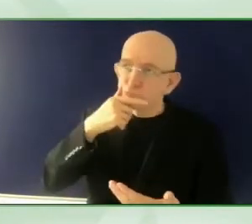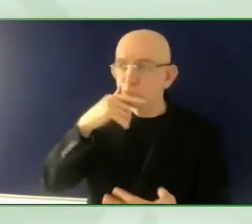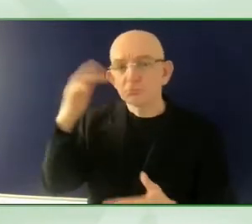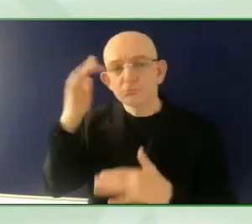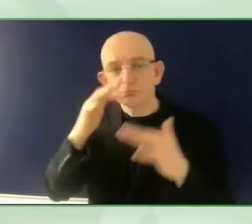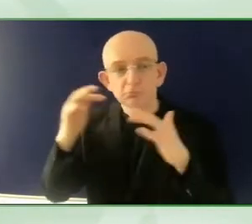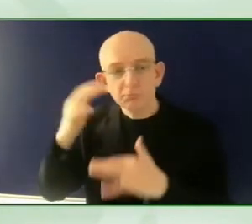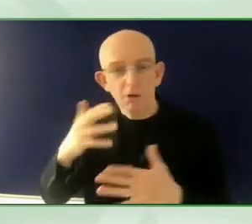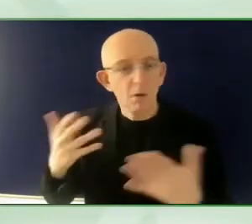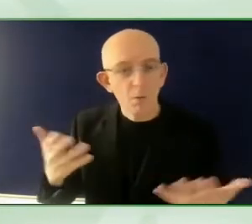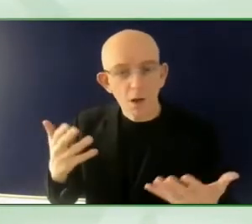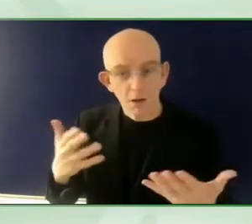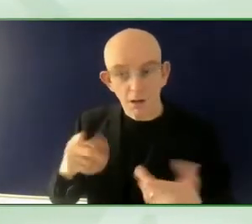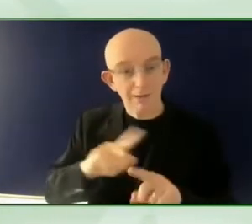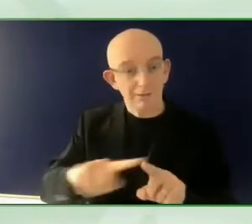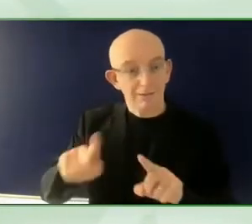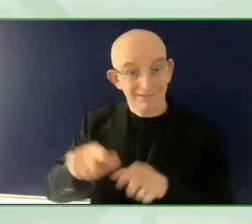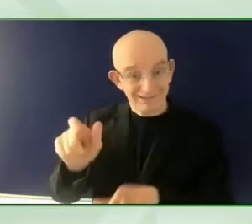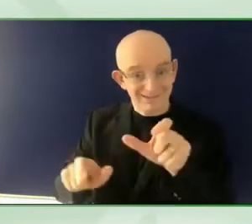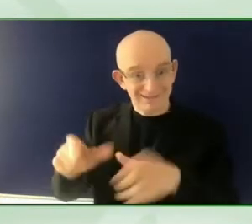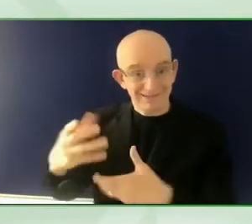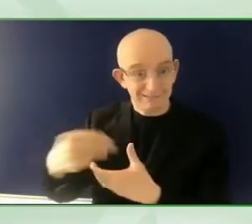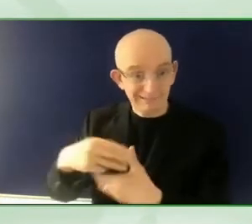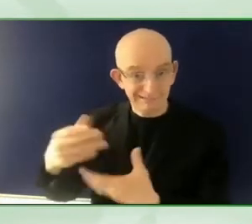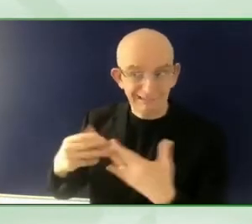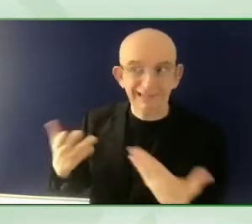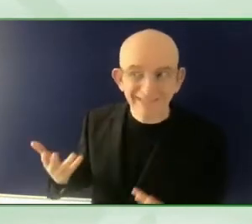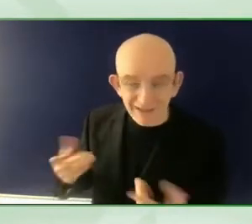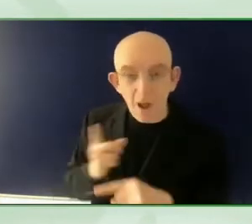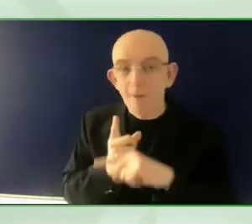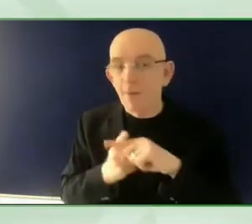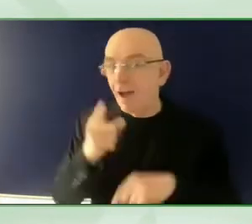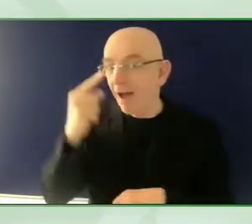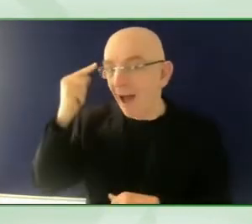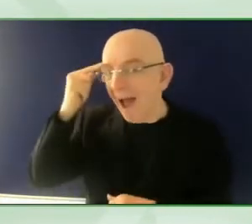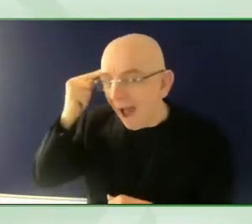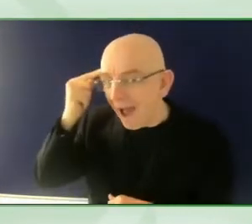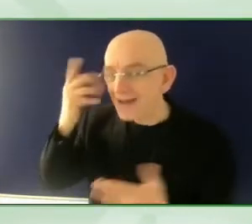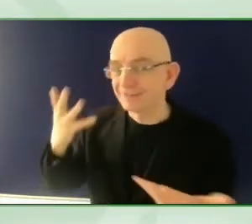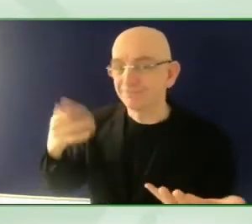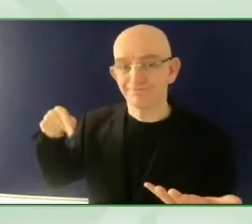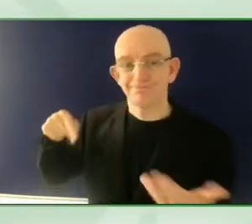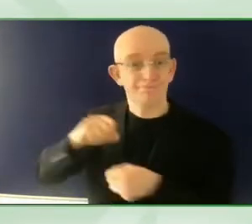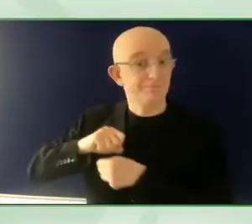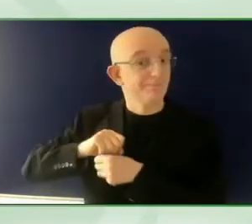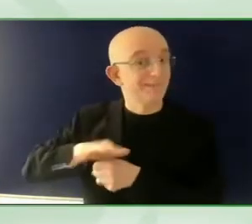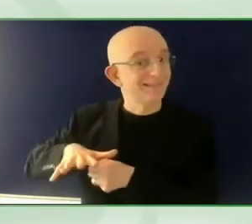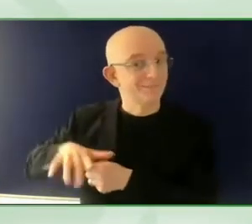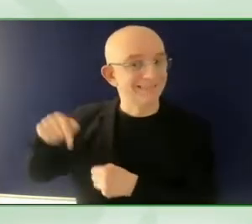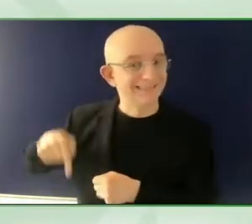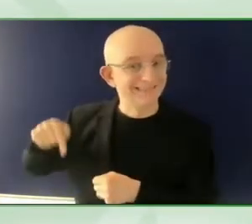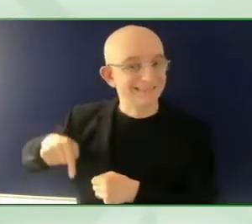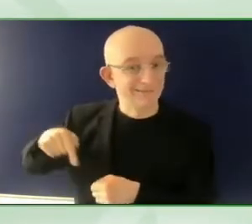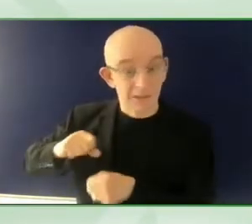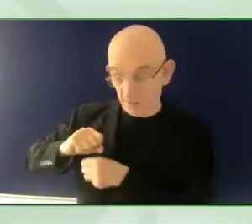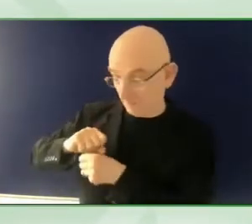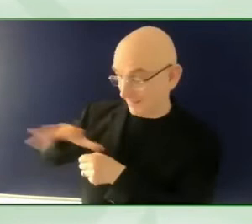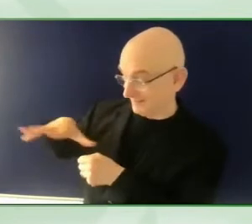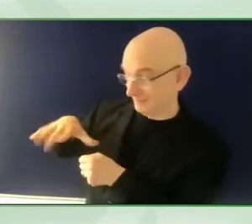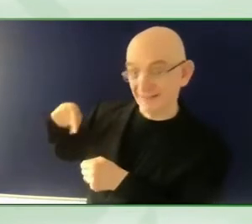and maybe update existing commitments and not to pledge new commitments. But